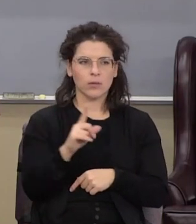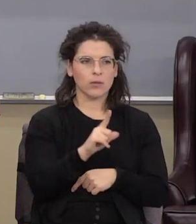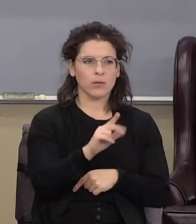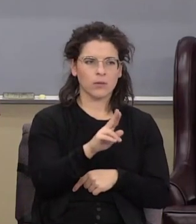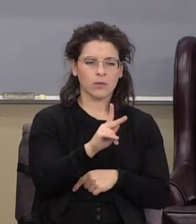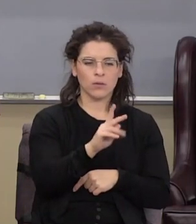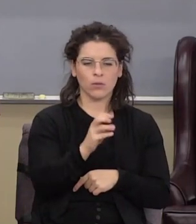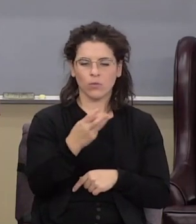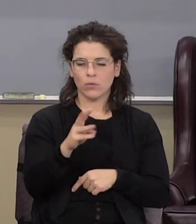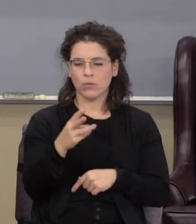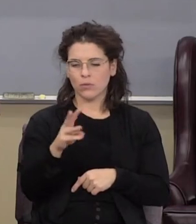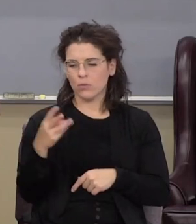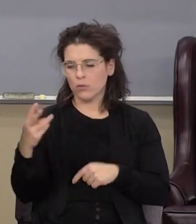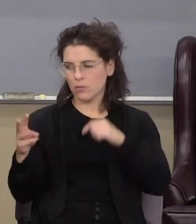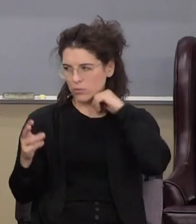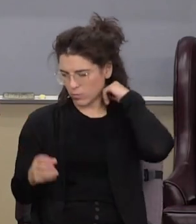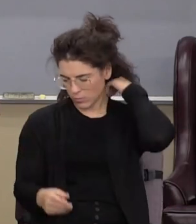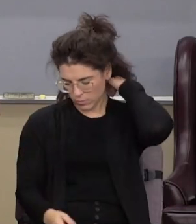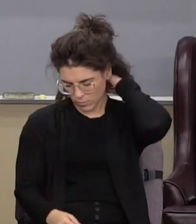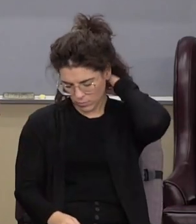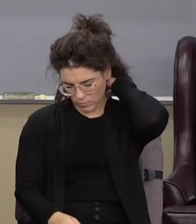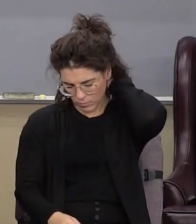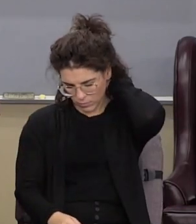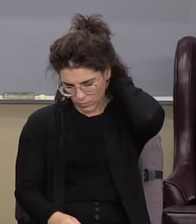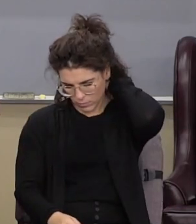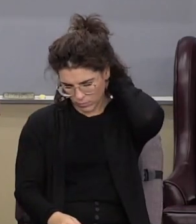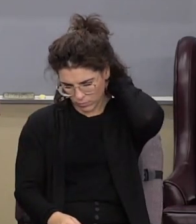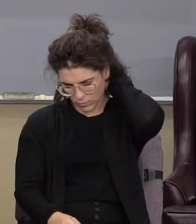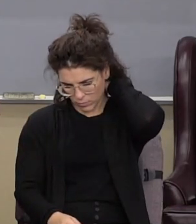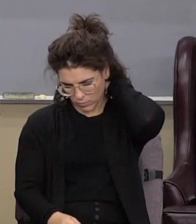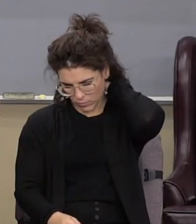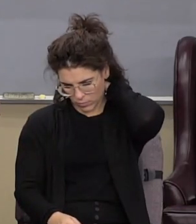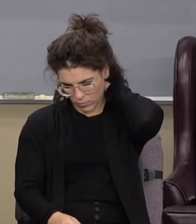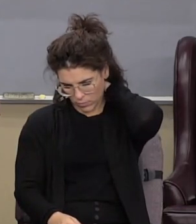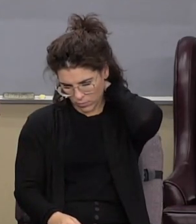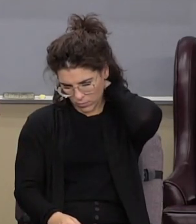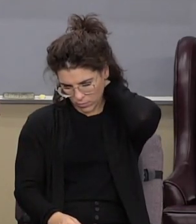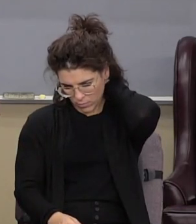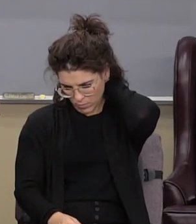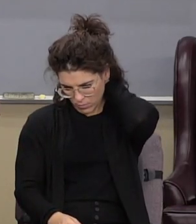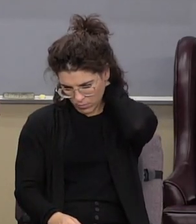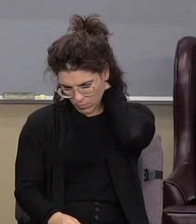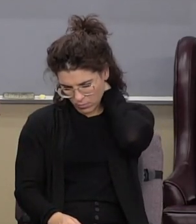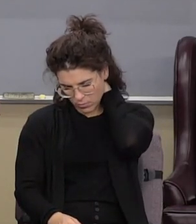and again I hope I'm just reviewing in your mind things we've already been over.